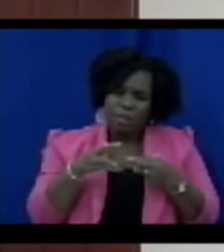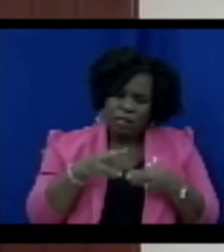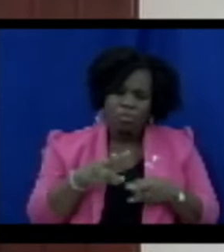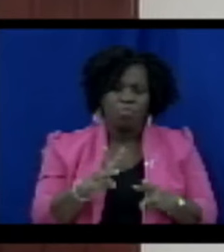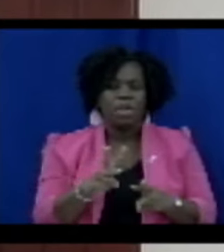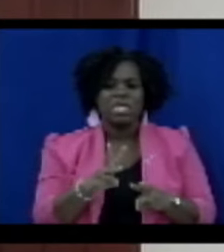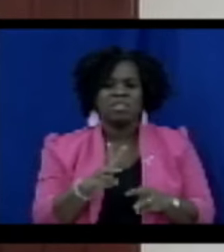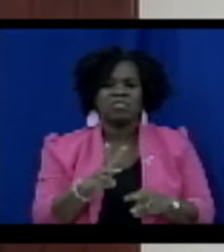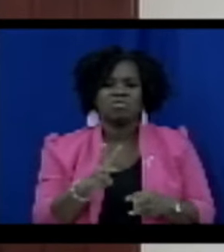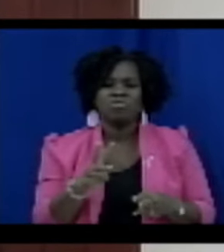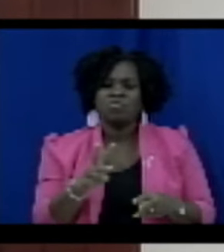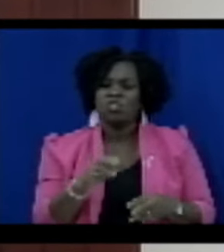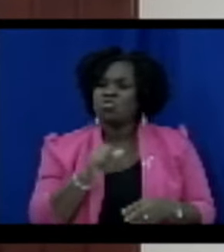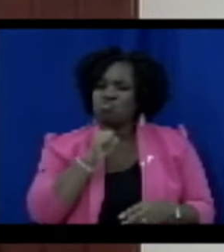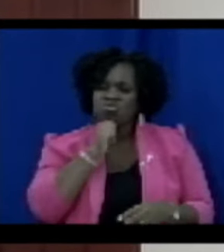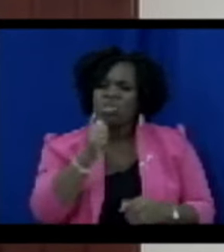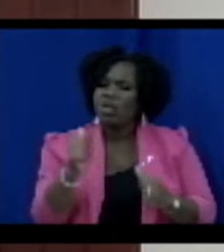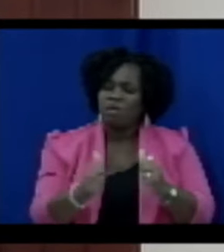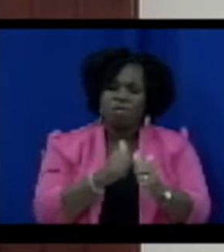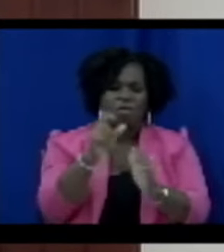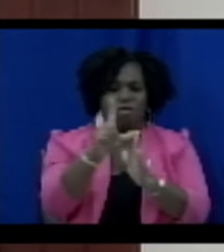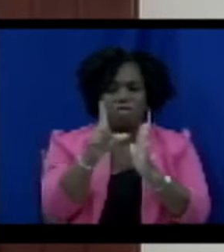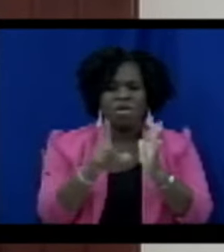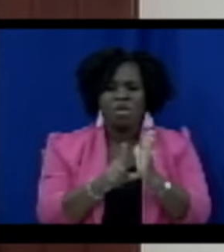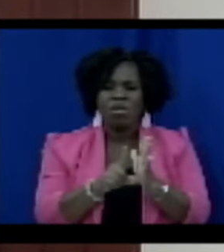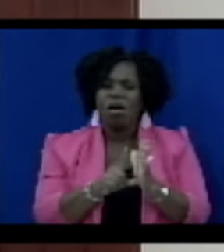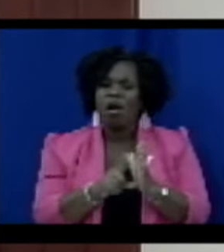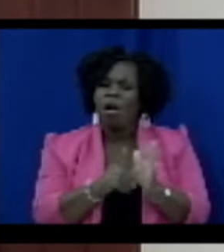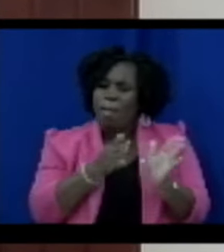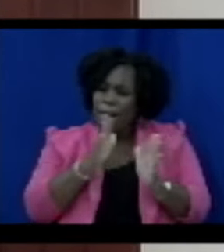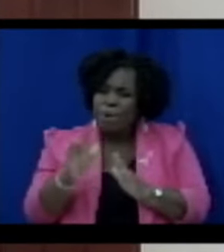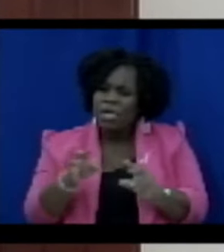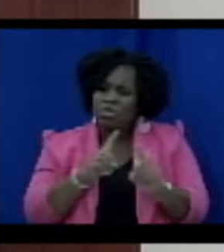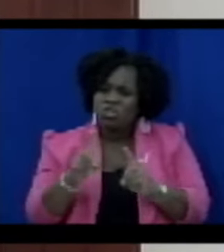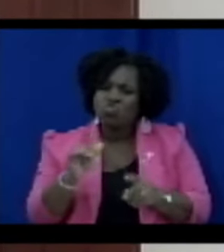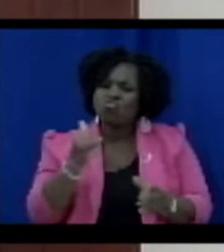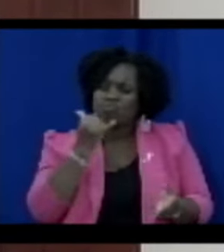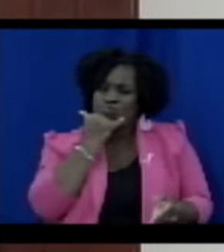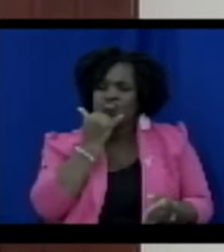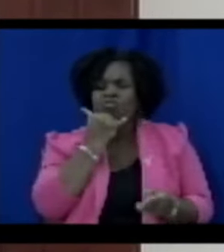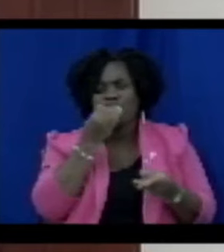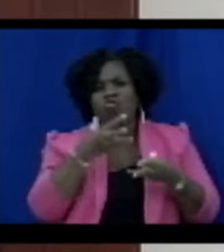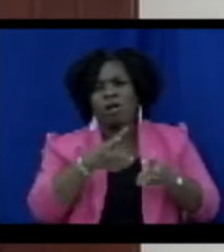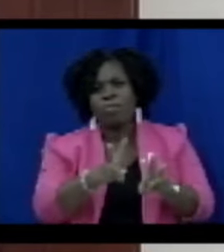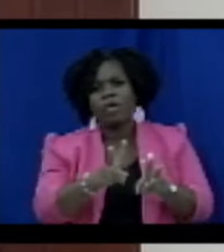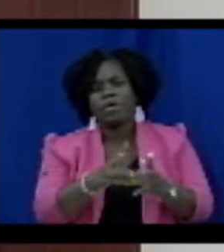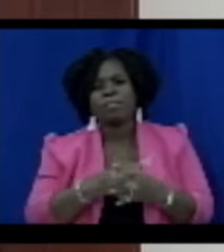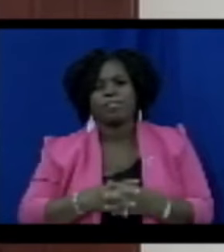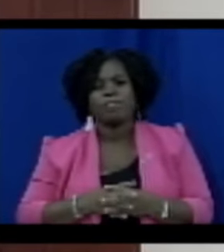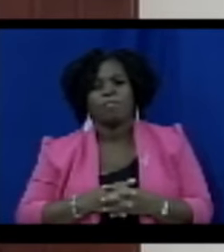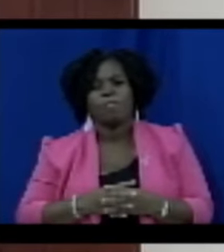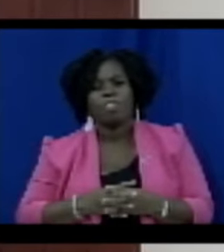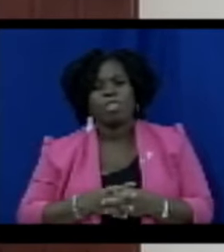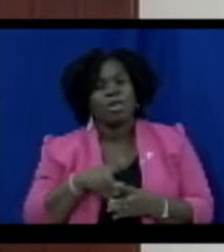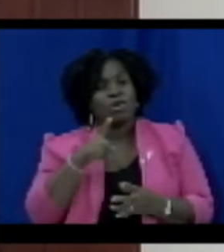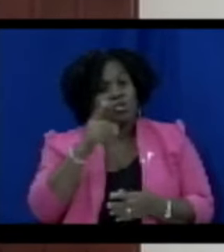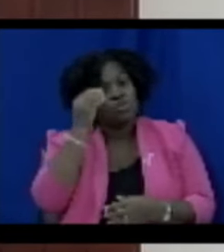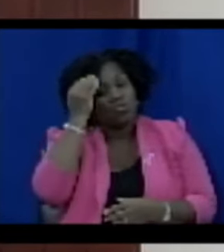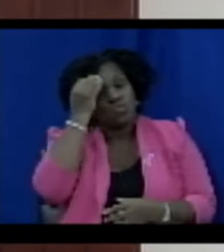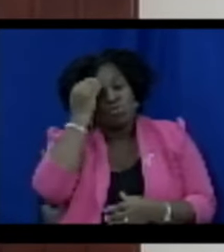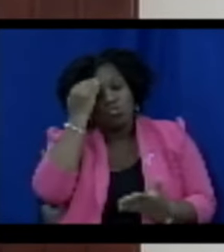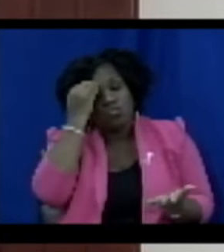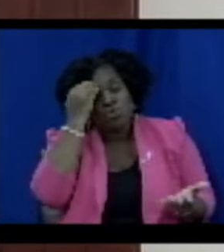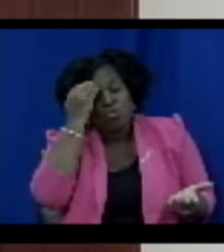conduct or is intended to be used in or in connection with unlawful conduct. Madam Speaker, you are well aware from your